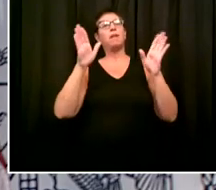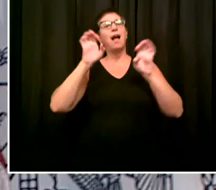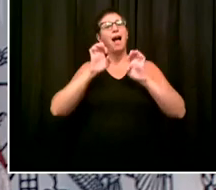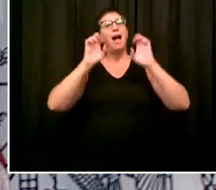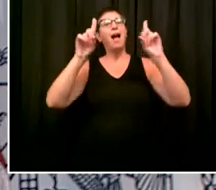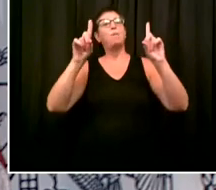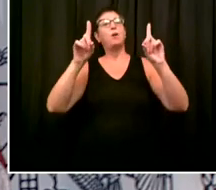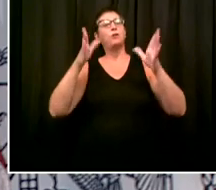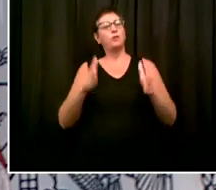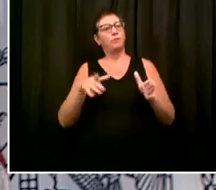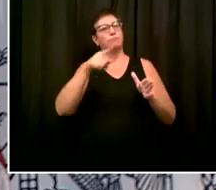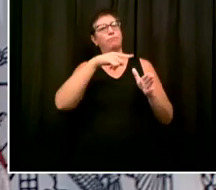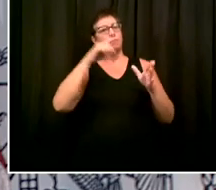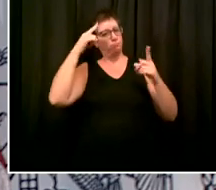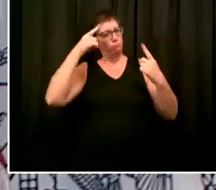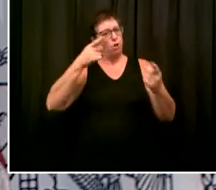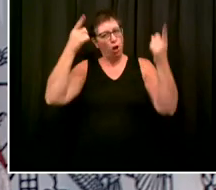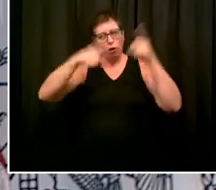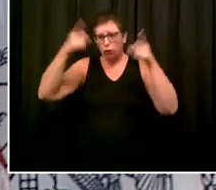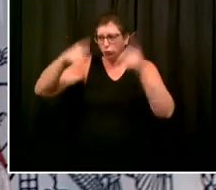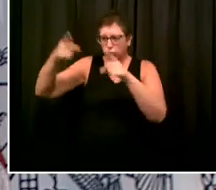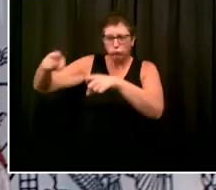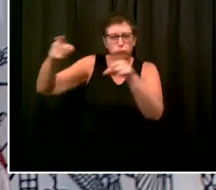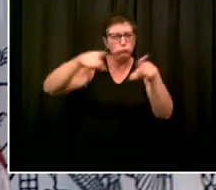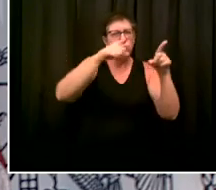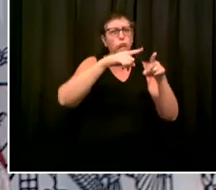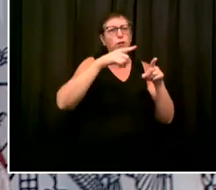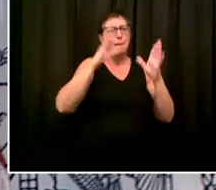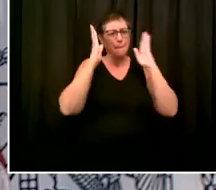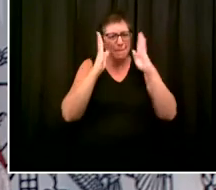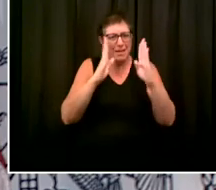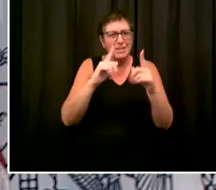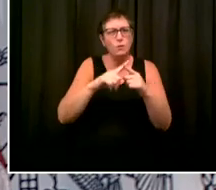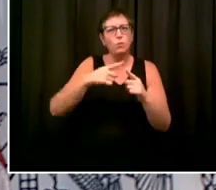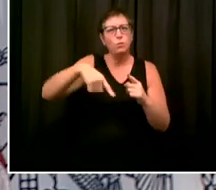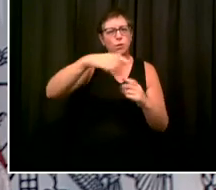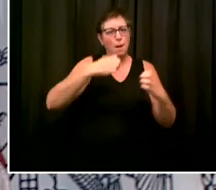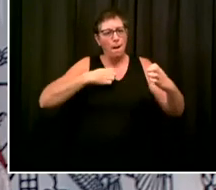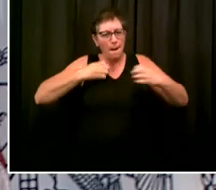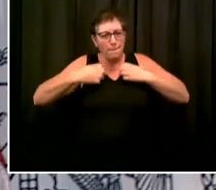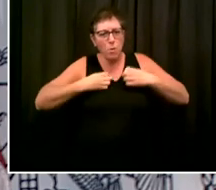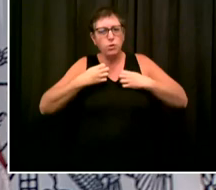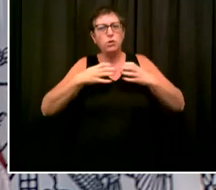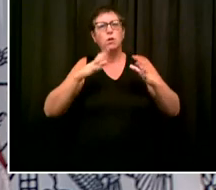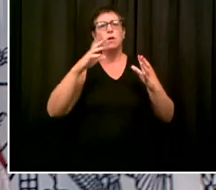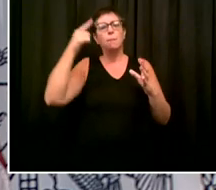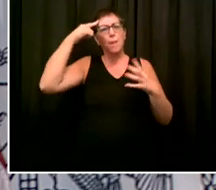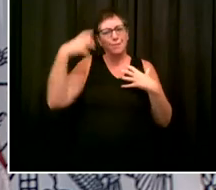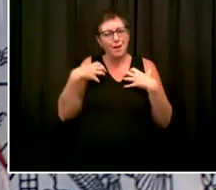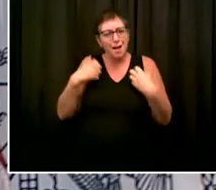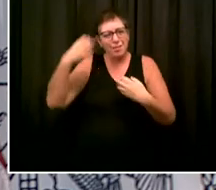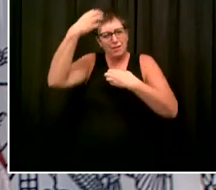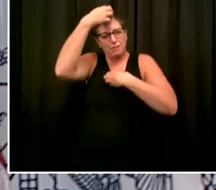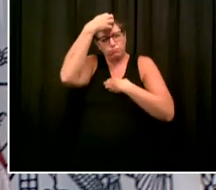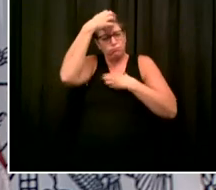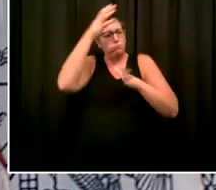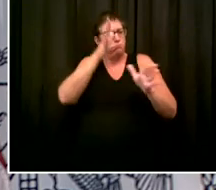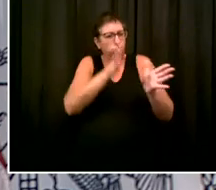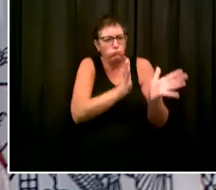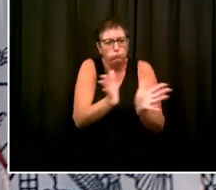I think some of that is based on research and some of that, honestly, is based on the common sense recognition by educators. They can tell